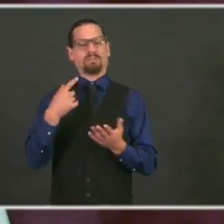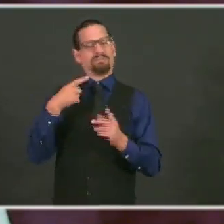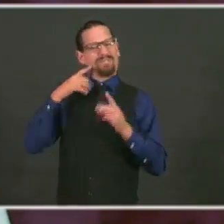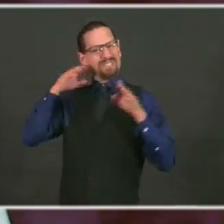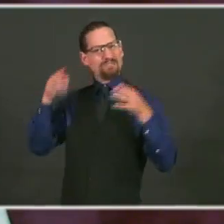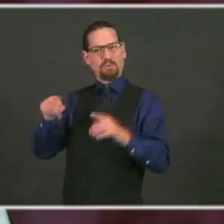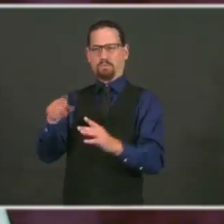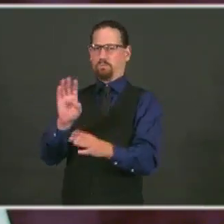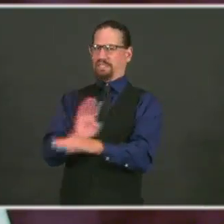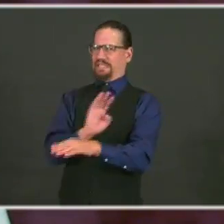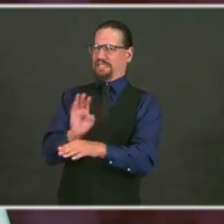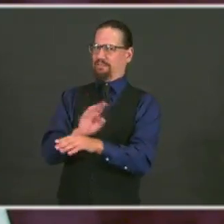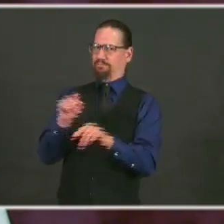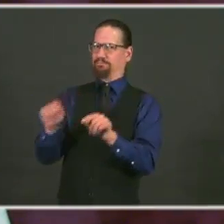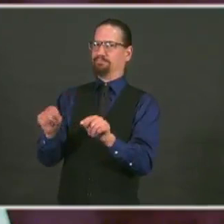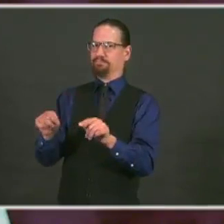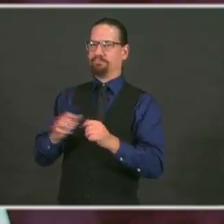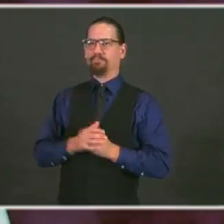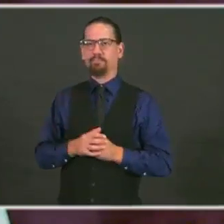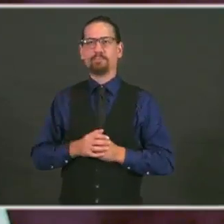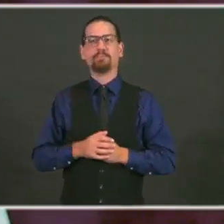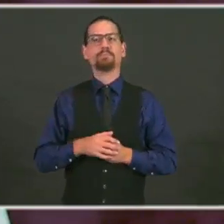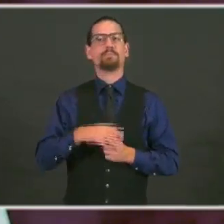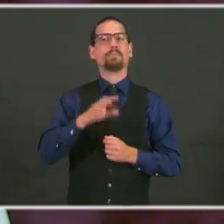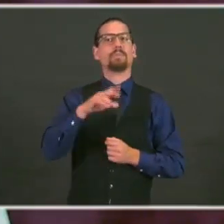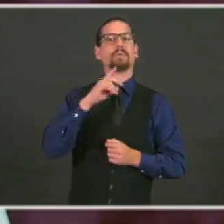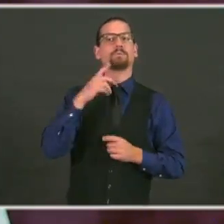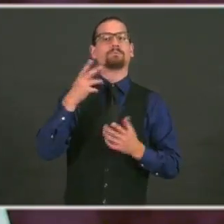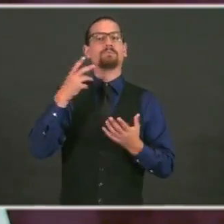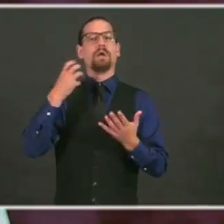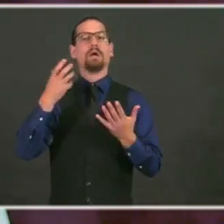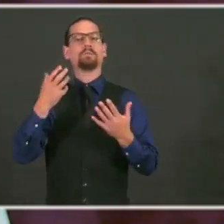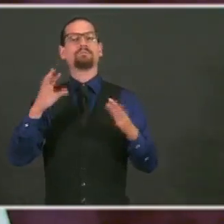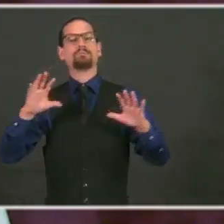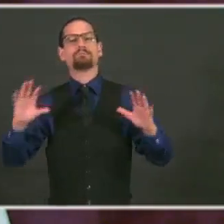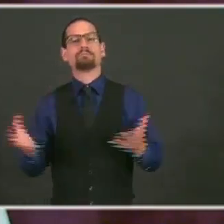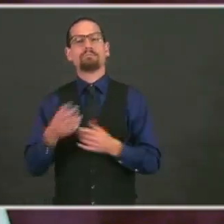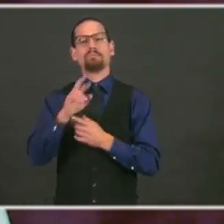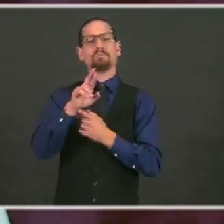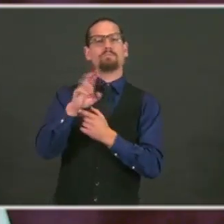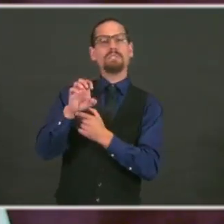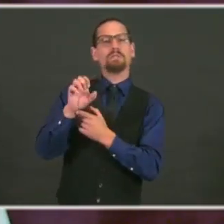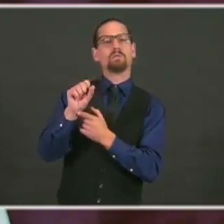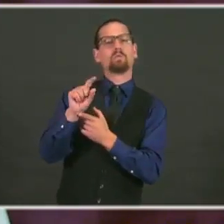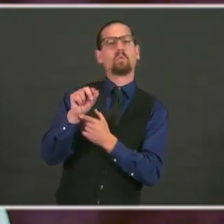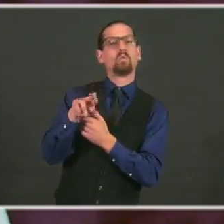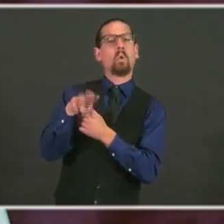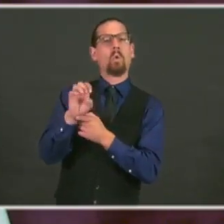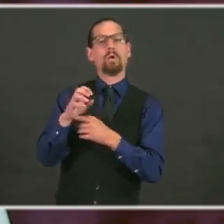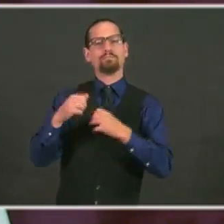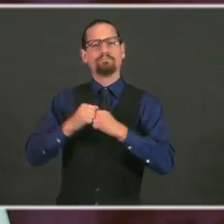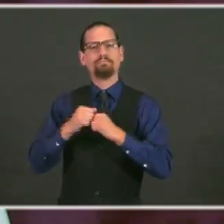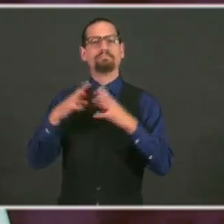Restore RI grants, which are the grants for small businesses, are moving along.